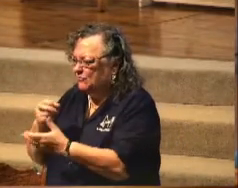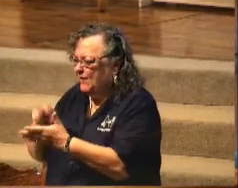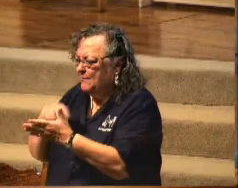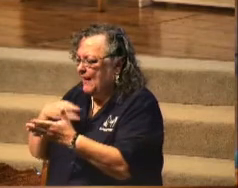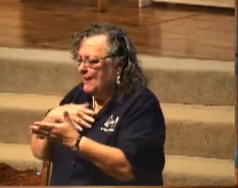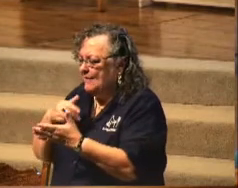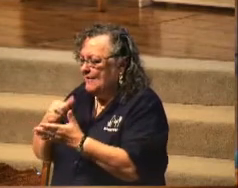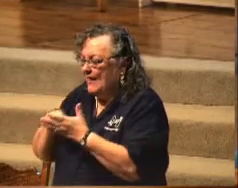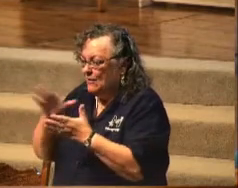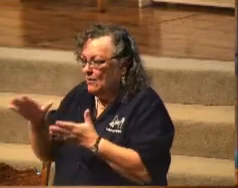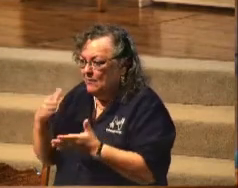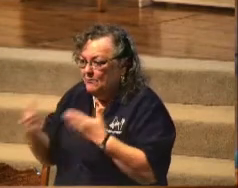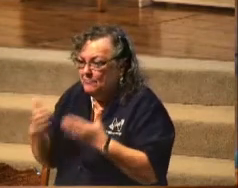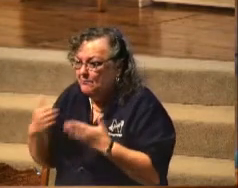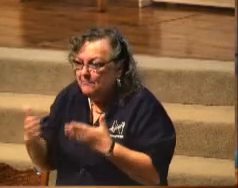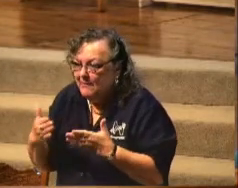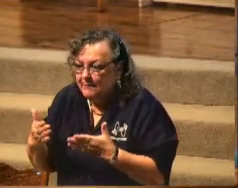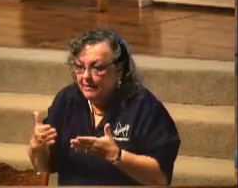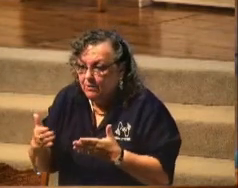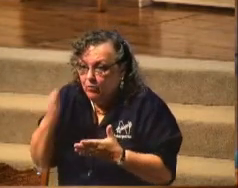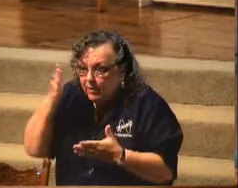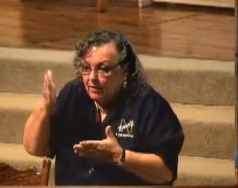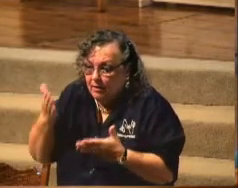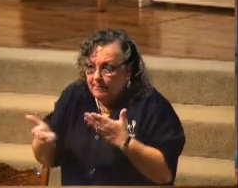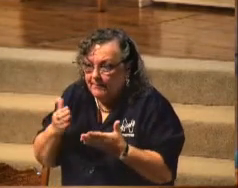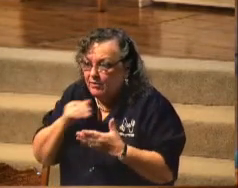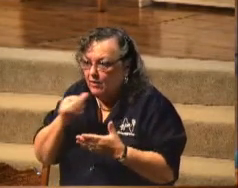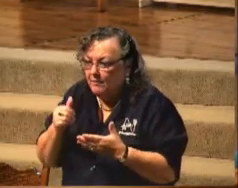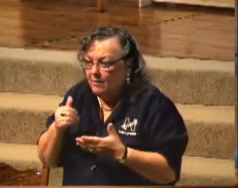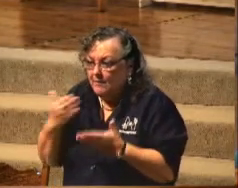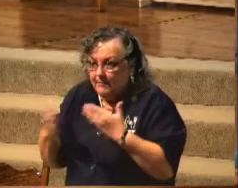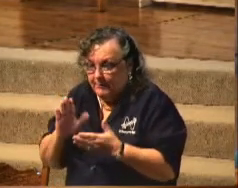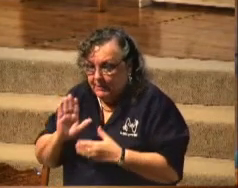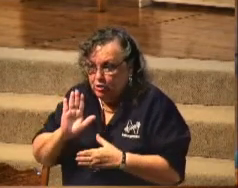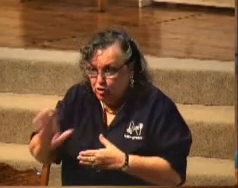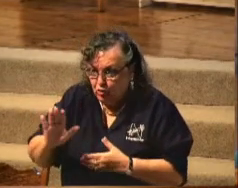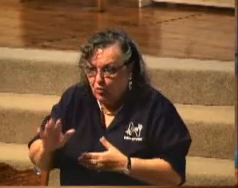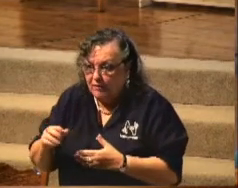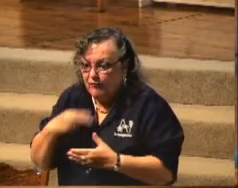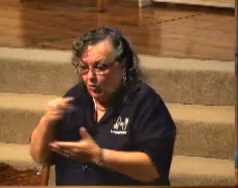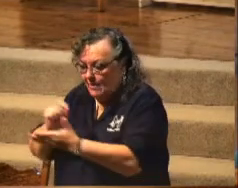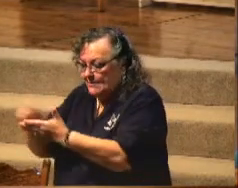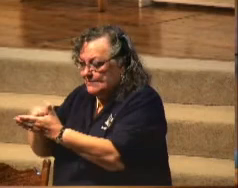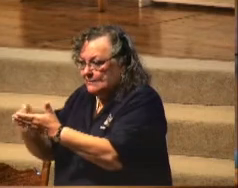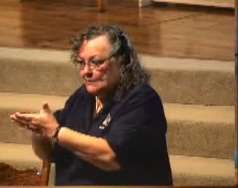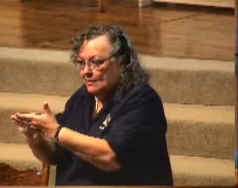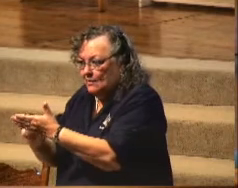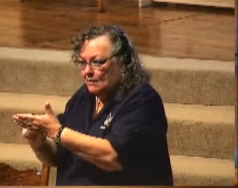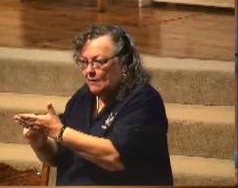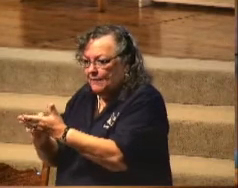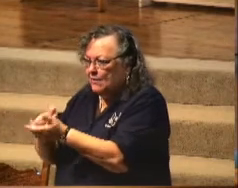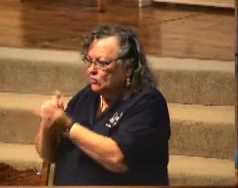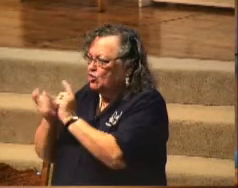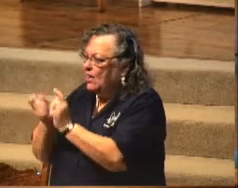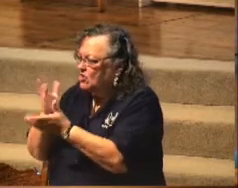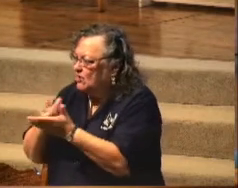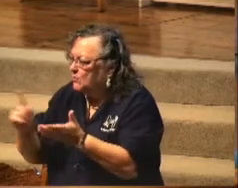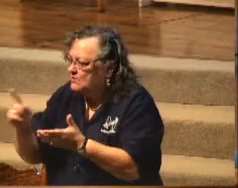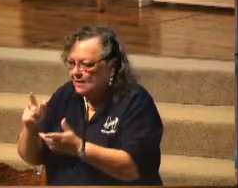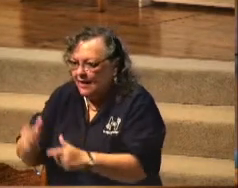It might be your voice that makes a difference in someone's life. We're a watchman.